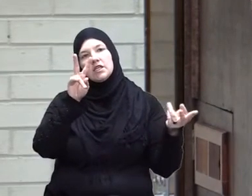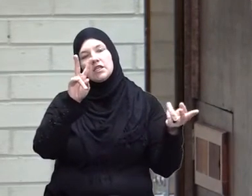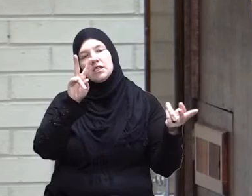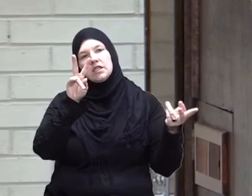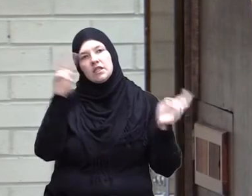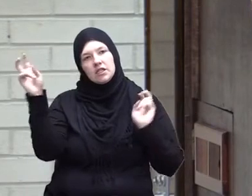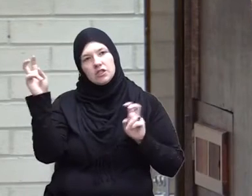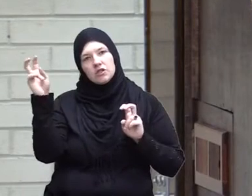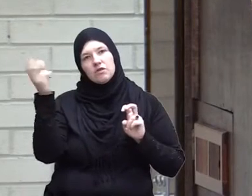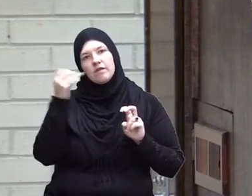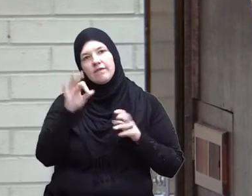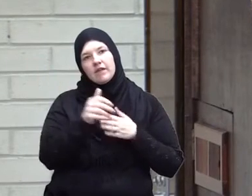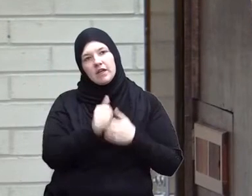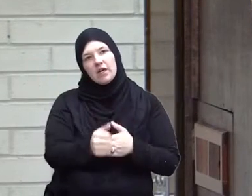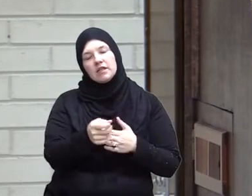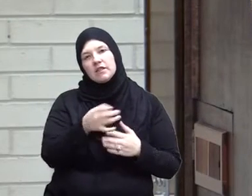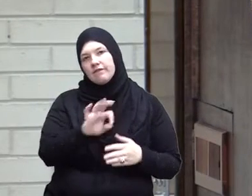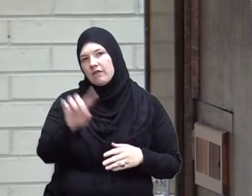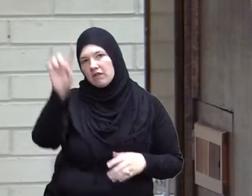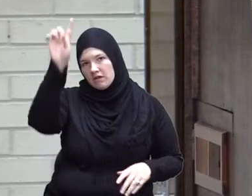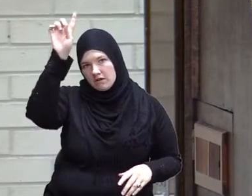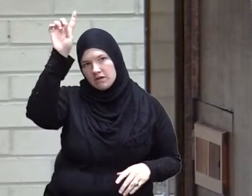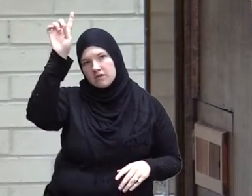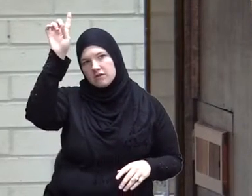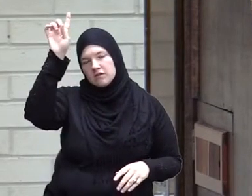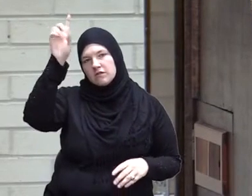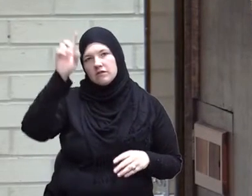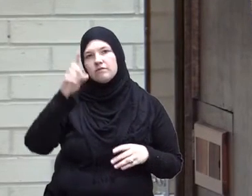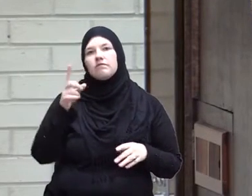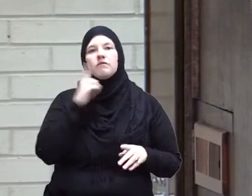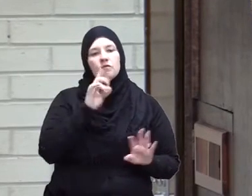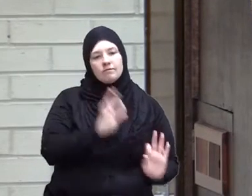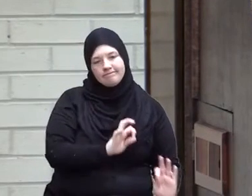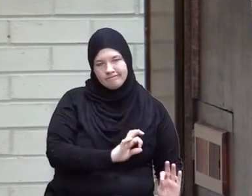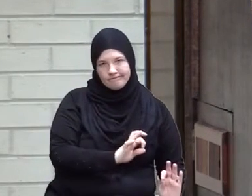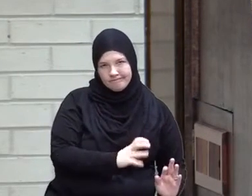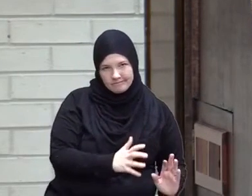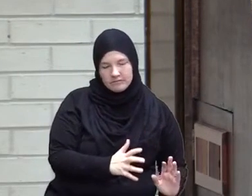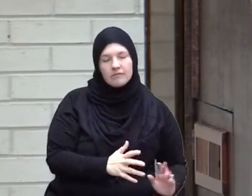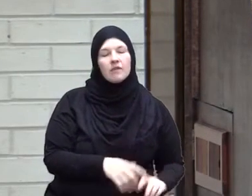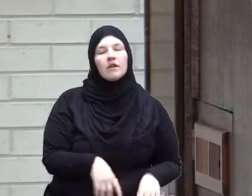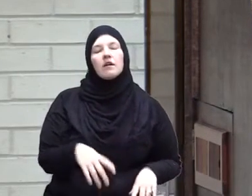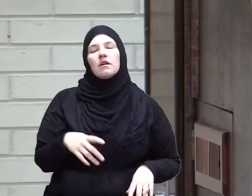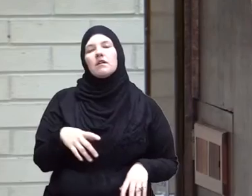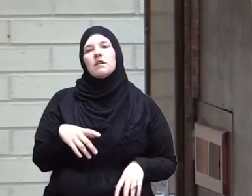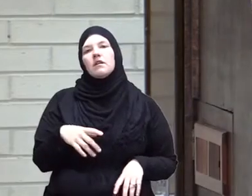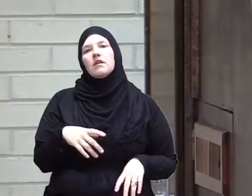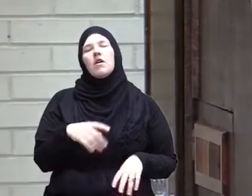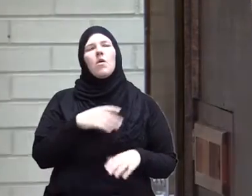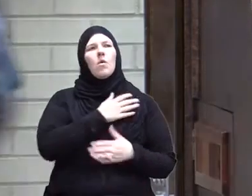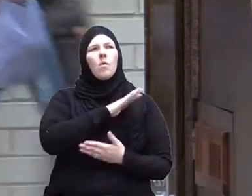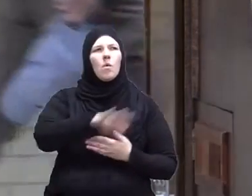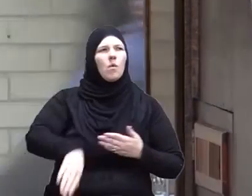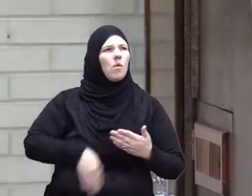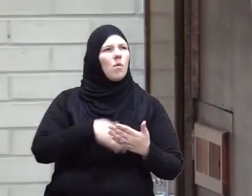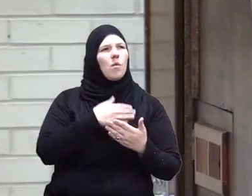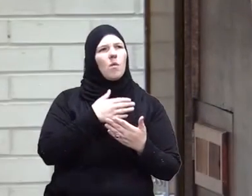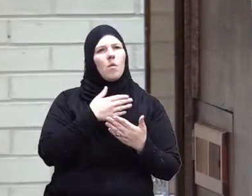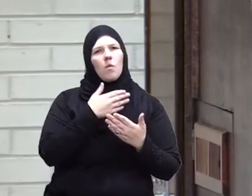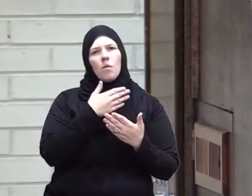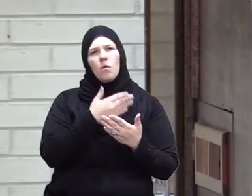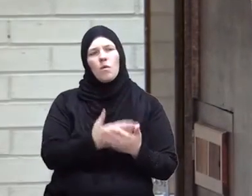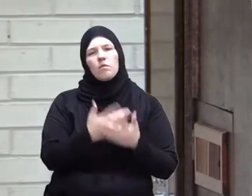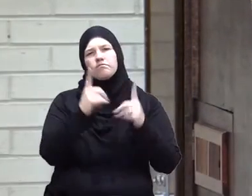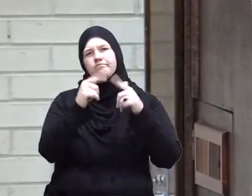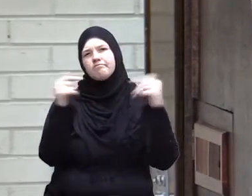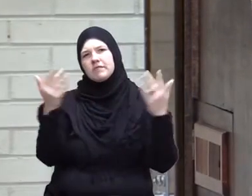of the guidance of Allah for a small price You know even with all the tyrannies in the Muslim